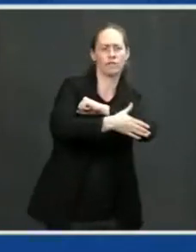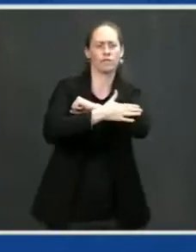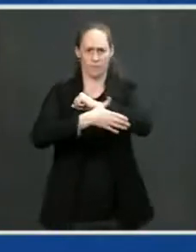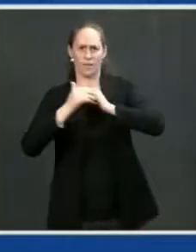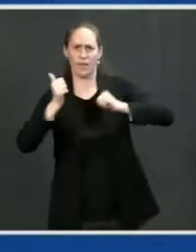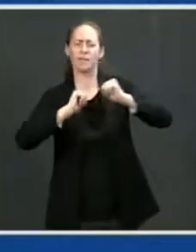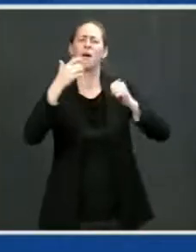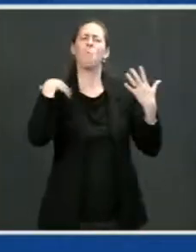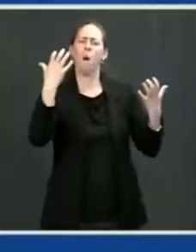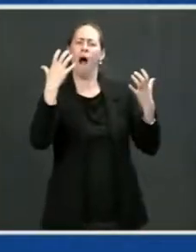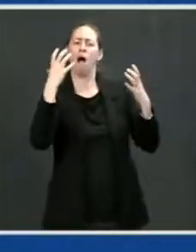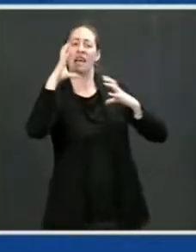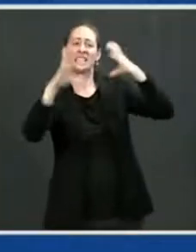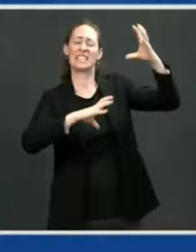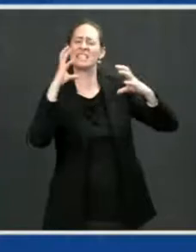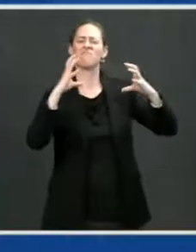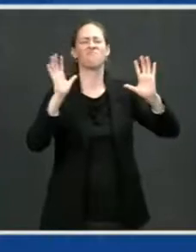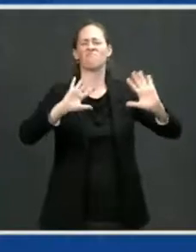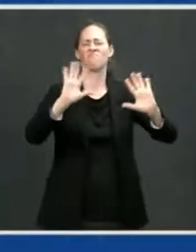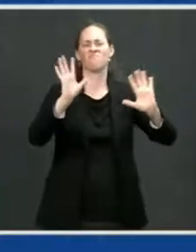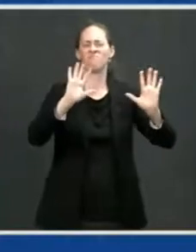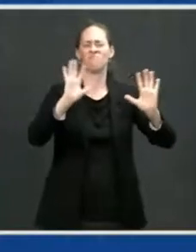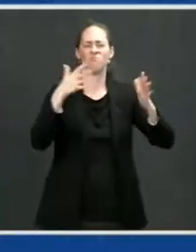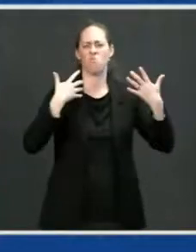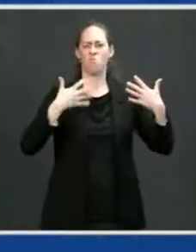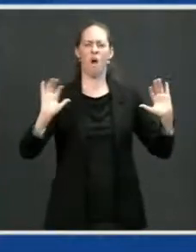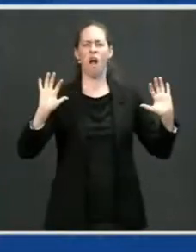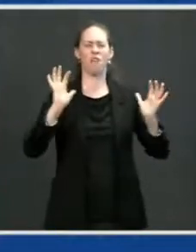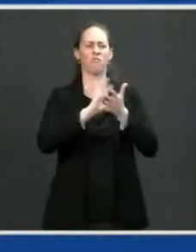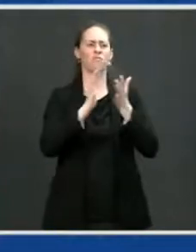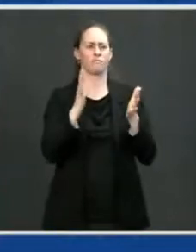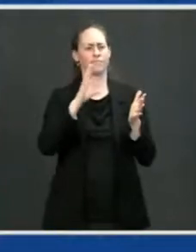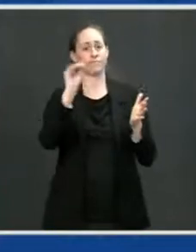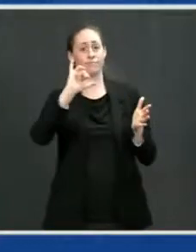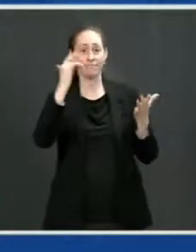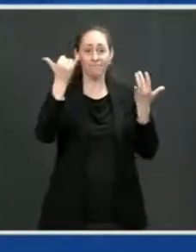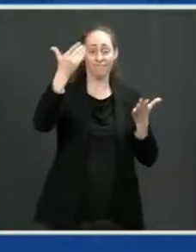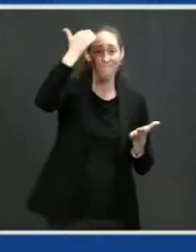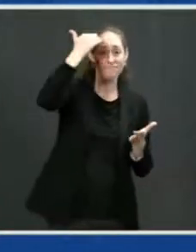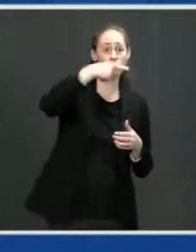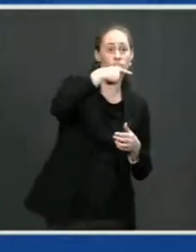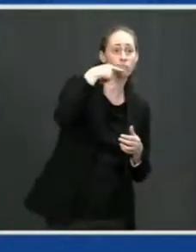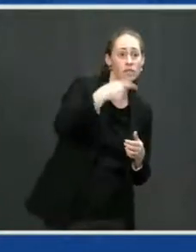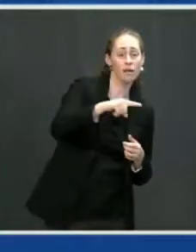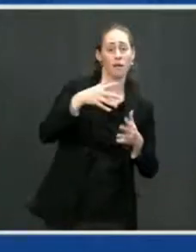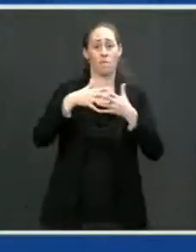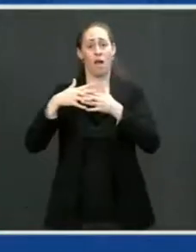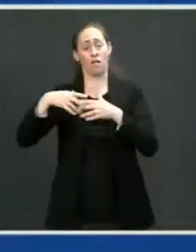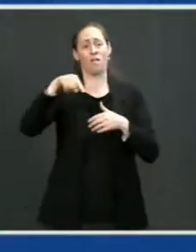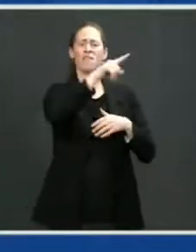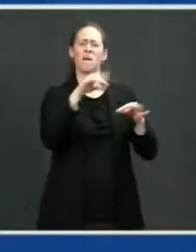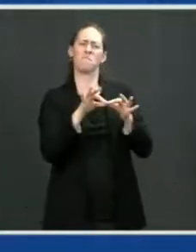from escalating out of control. There are also areas where Russia and the United States can and should work together. For example,